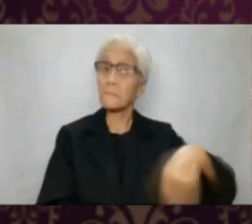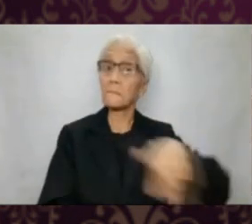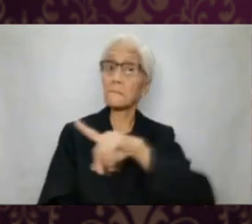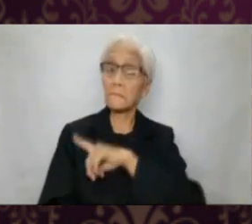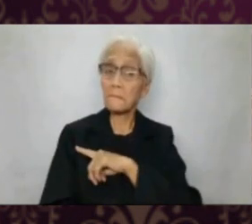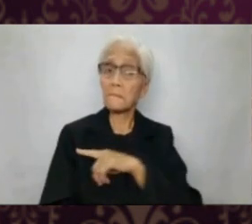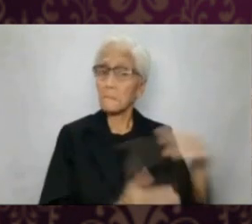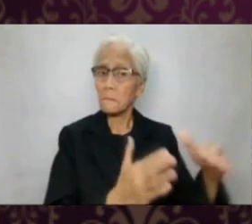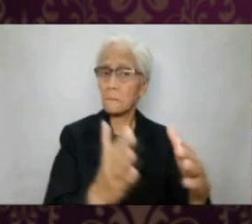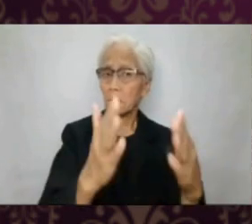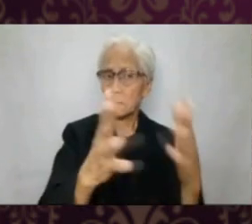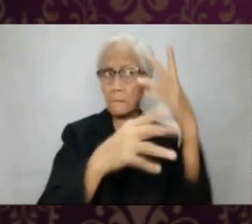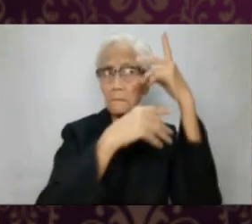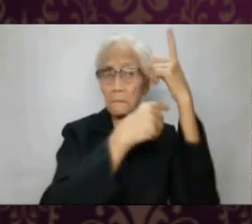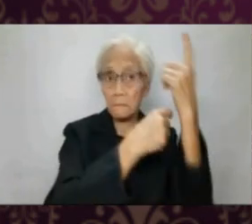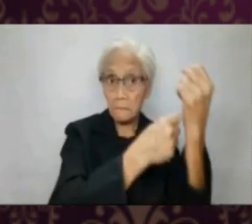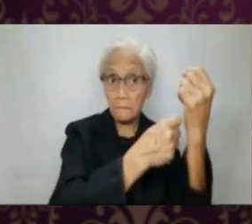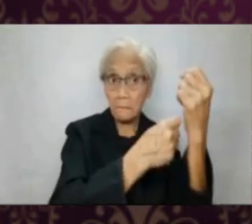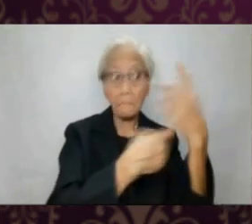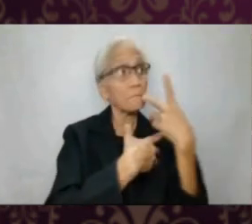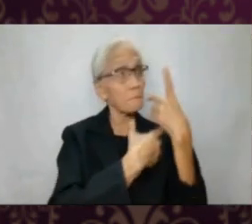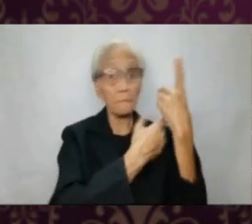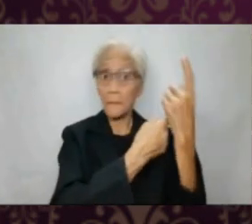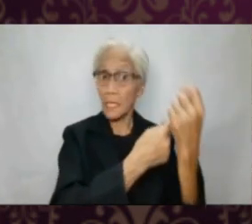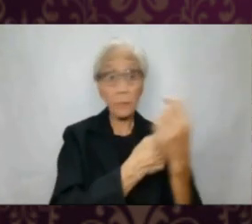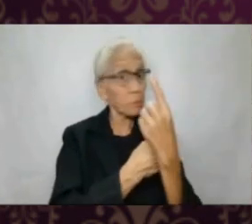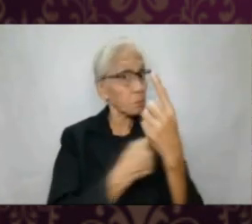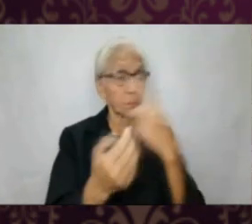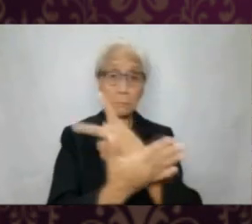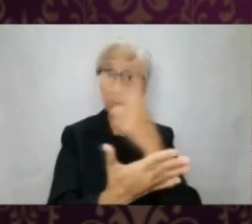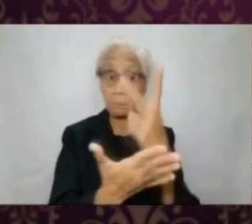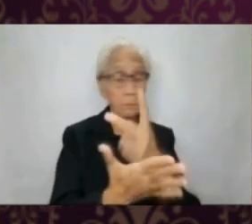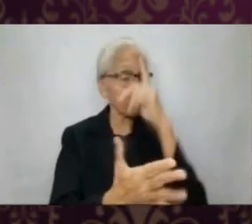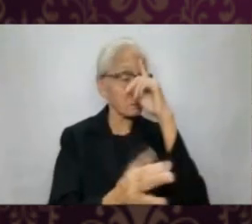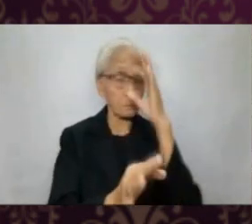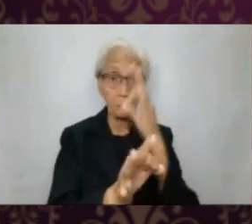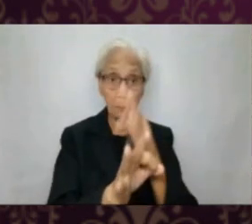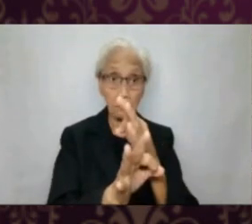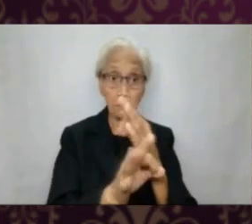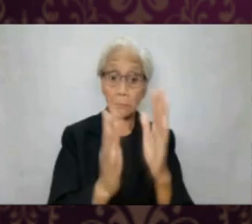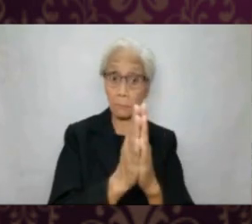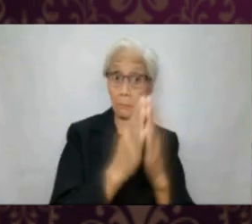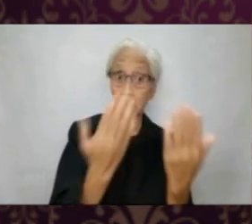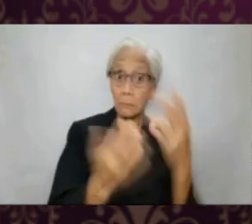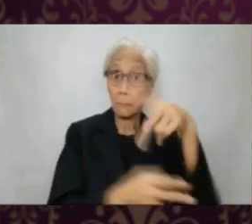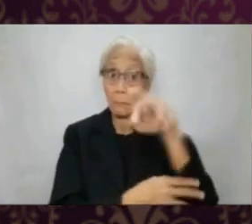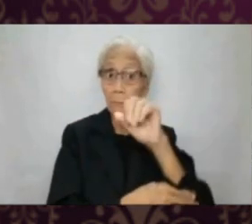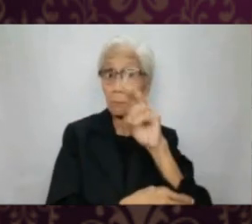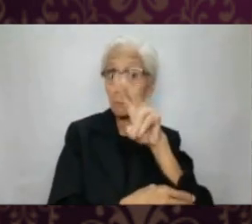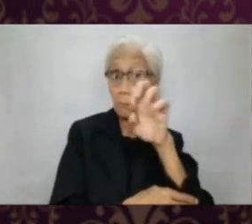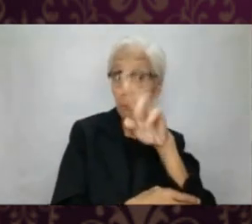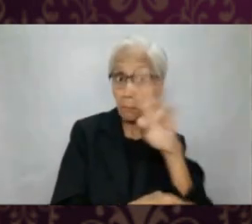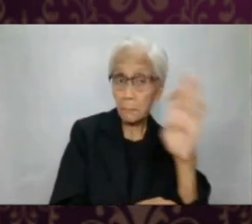Jesus invites us to be instruments of trust. Trust is one component of faith.